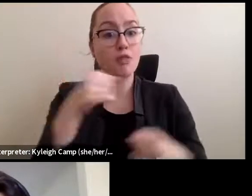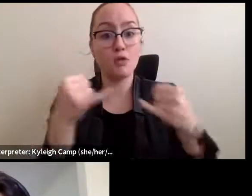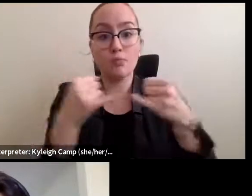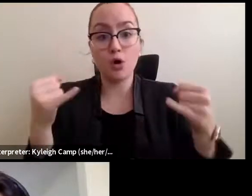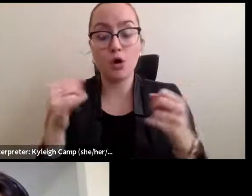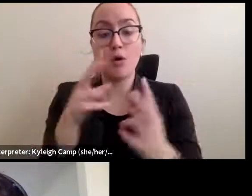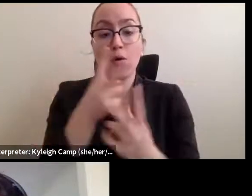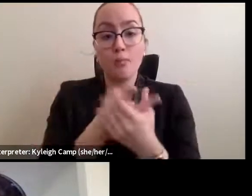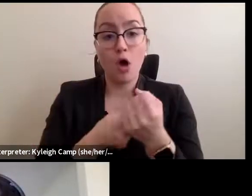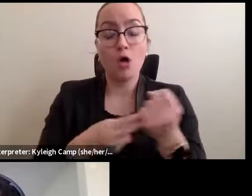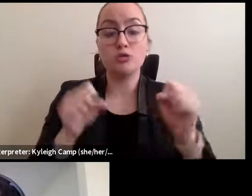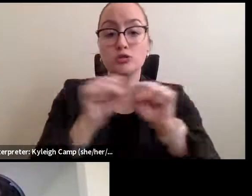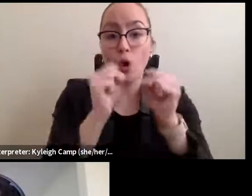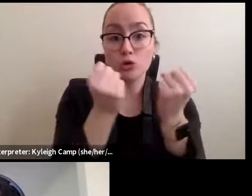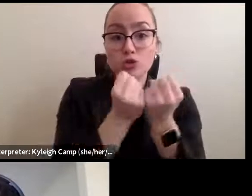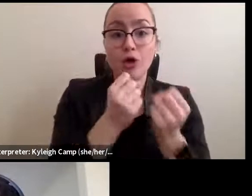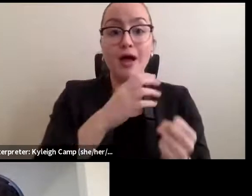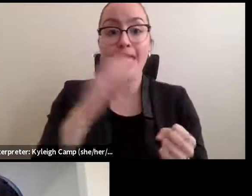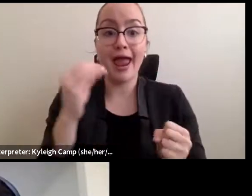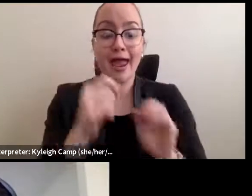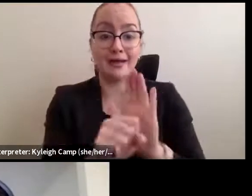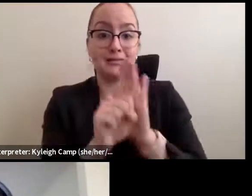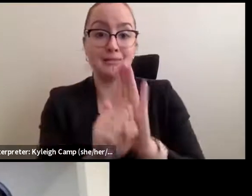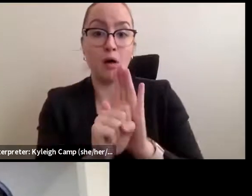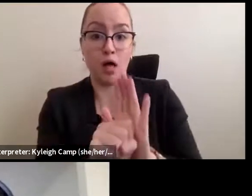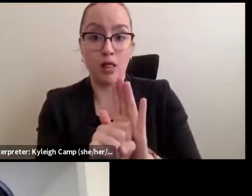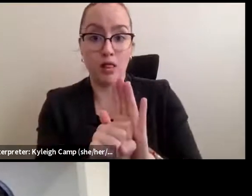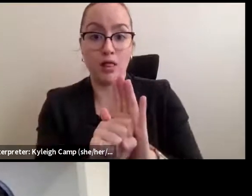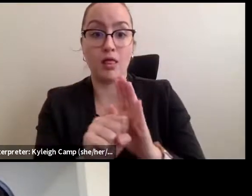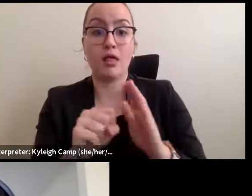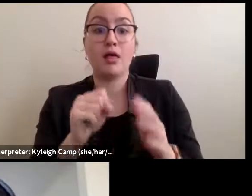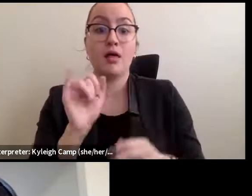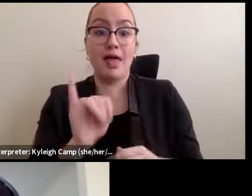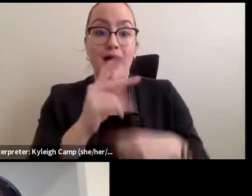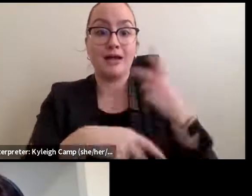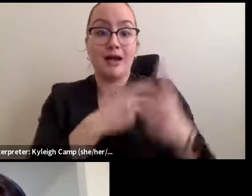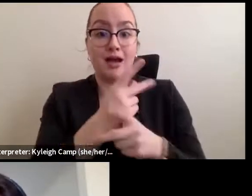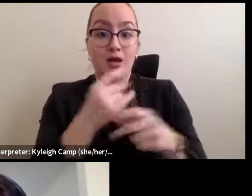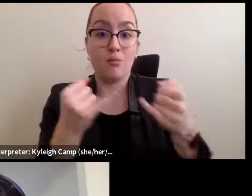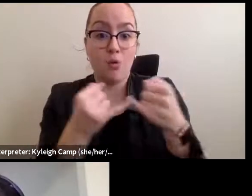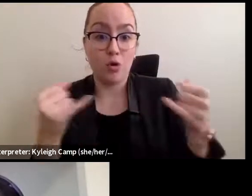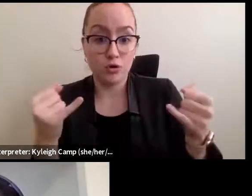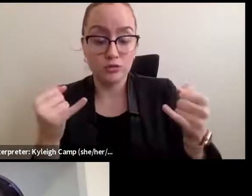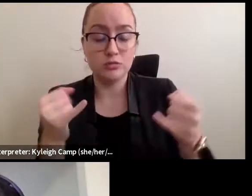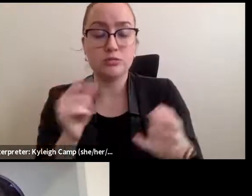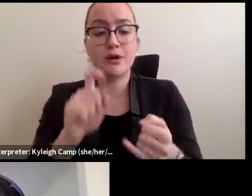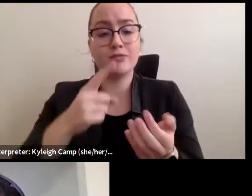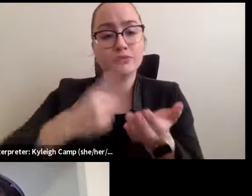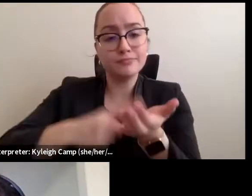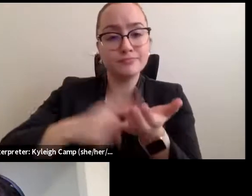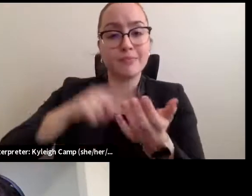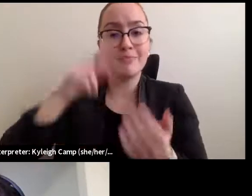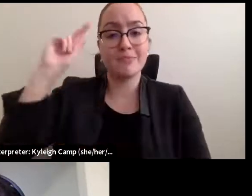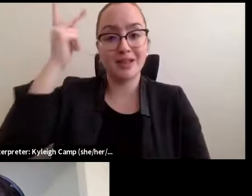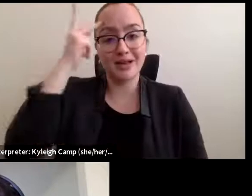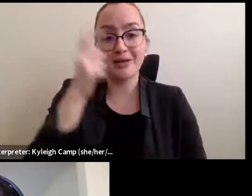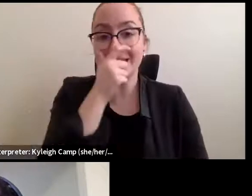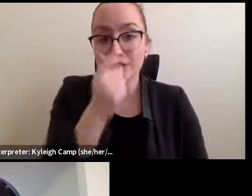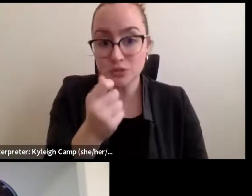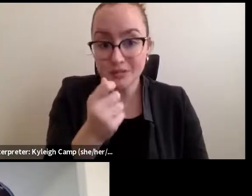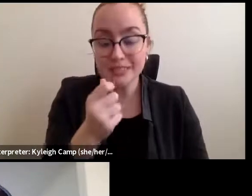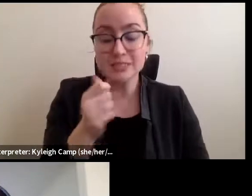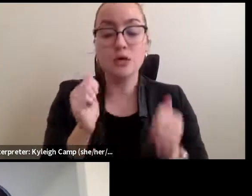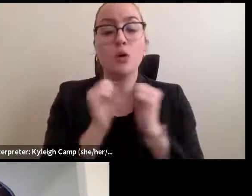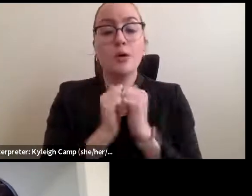symbolic borders, are reiterated time and time again to serve political interests, where communities are pitted